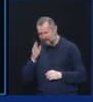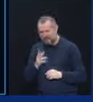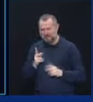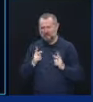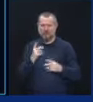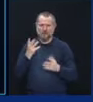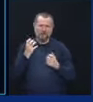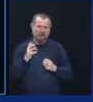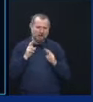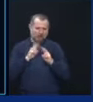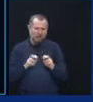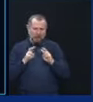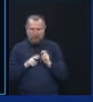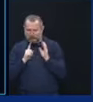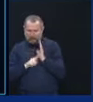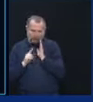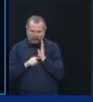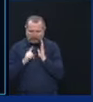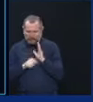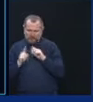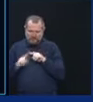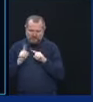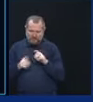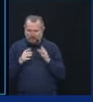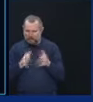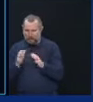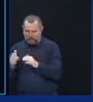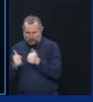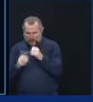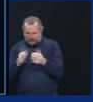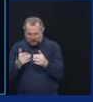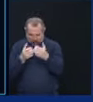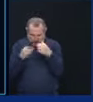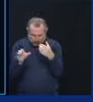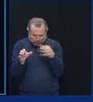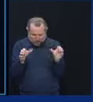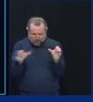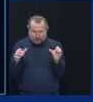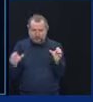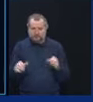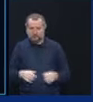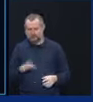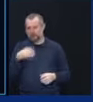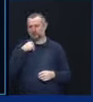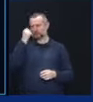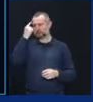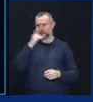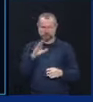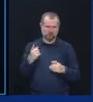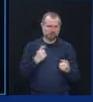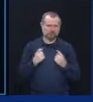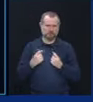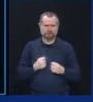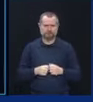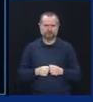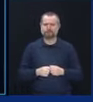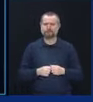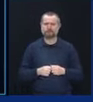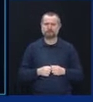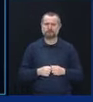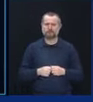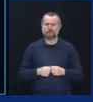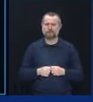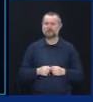died after a nursing home? I understand many questions. But this